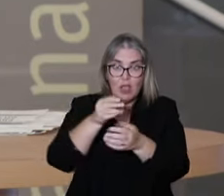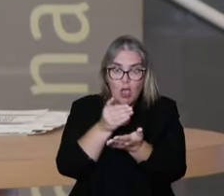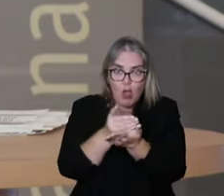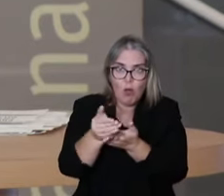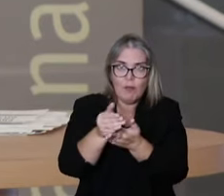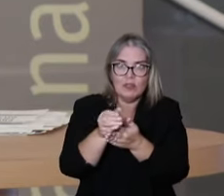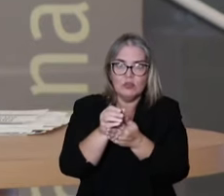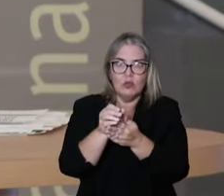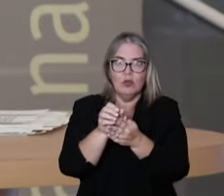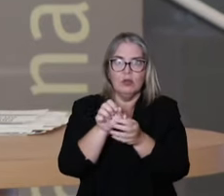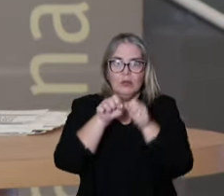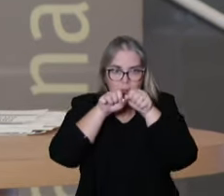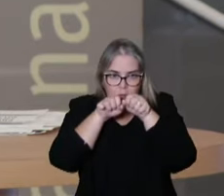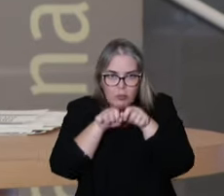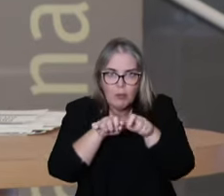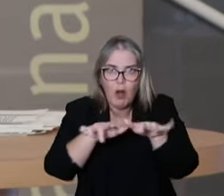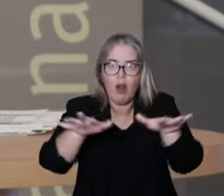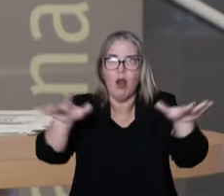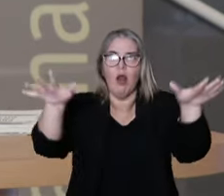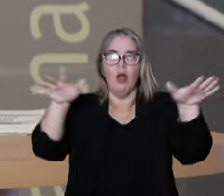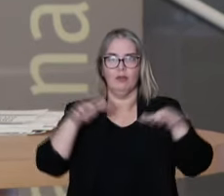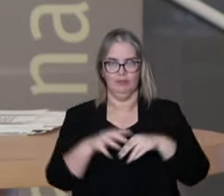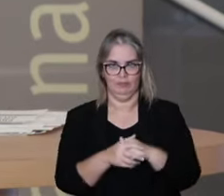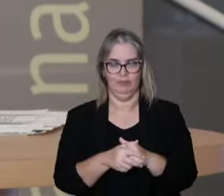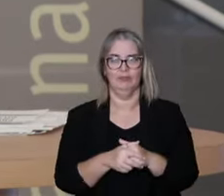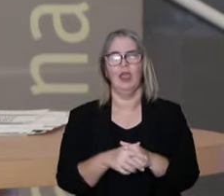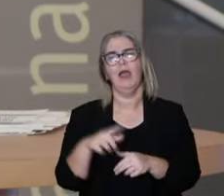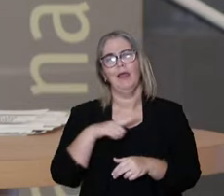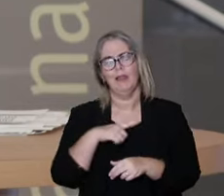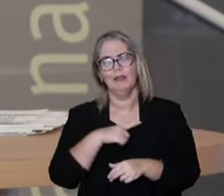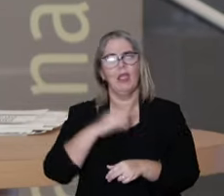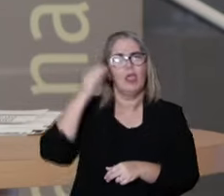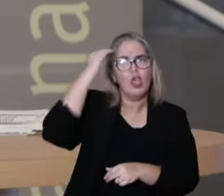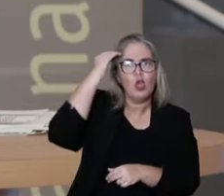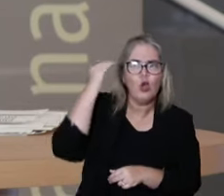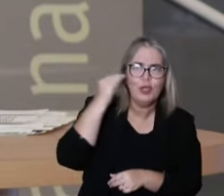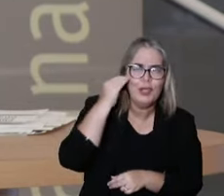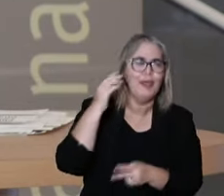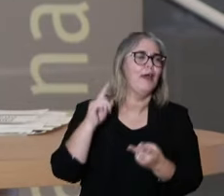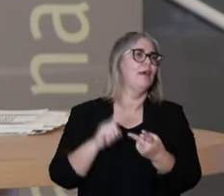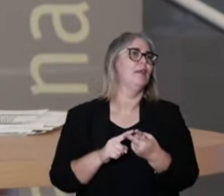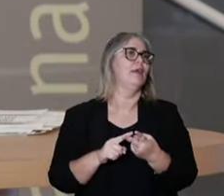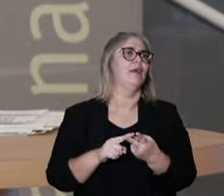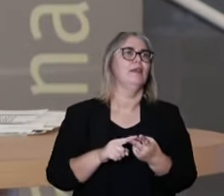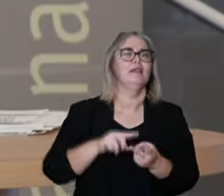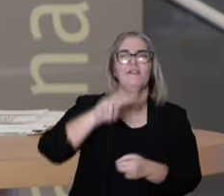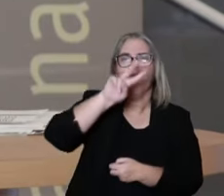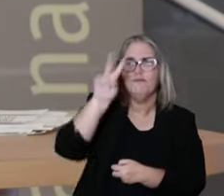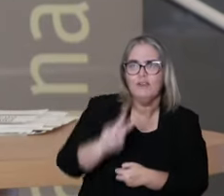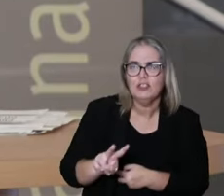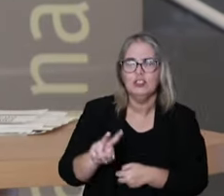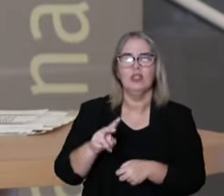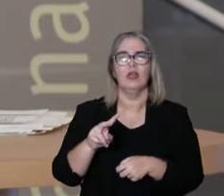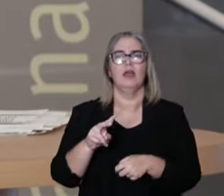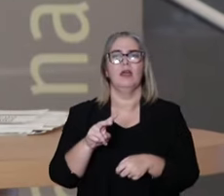in the countries around China, so there are Korean, Vietnamese,